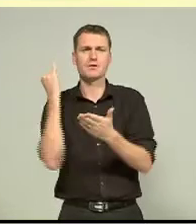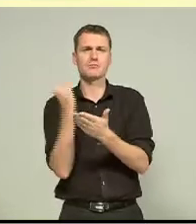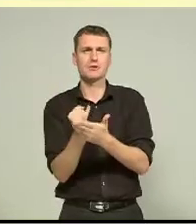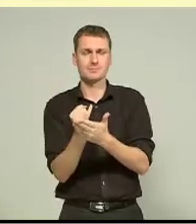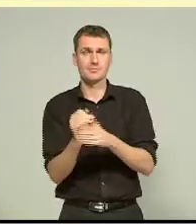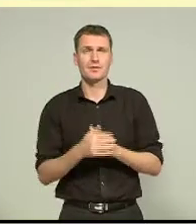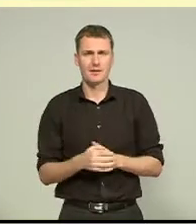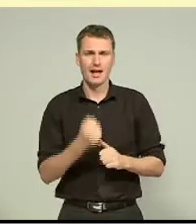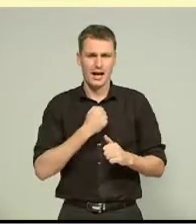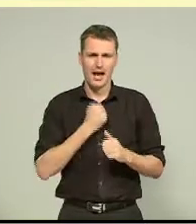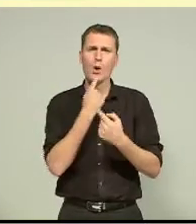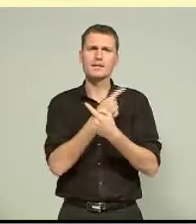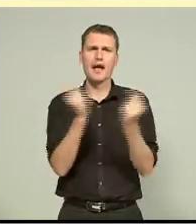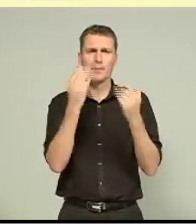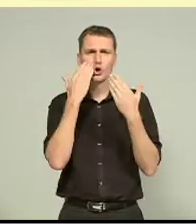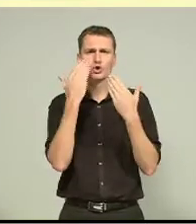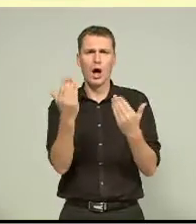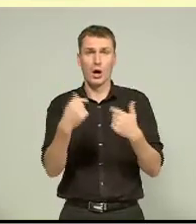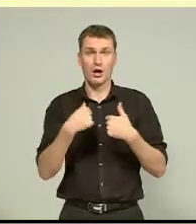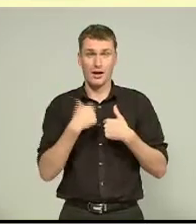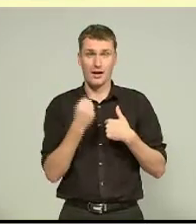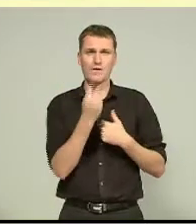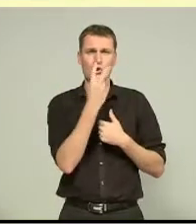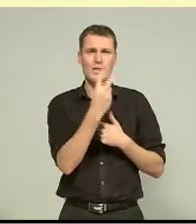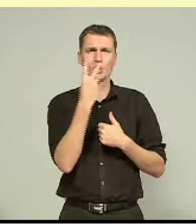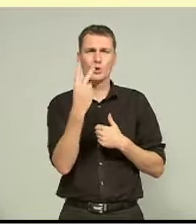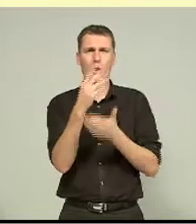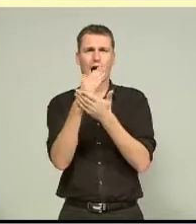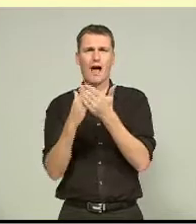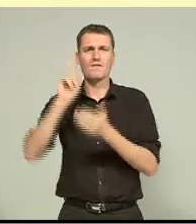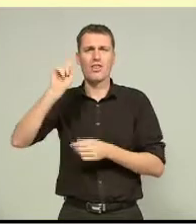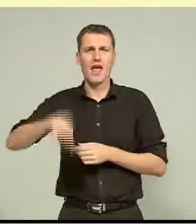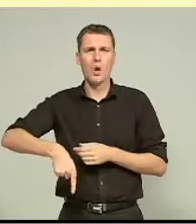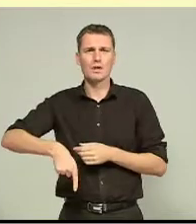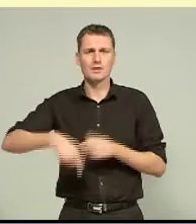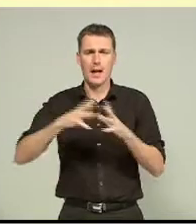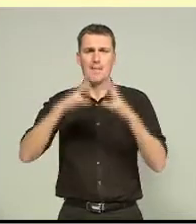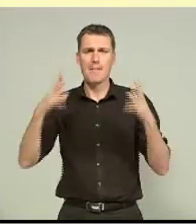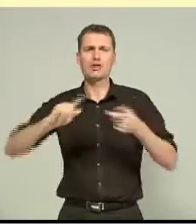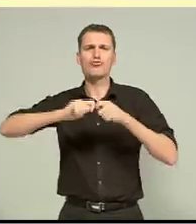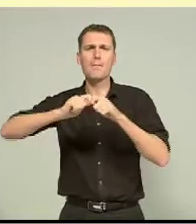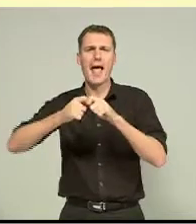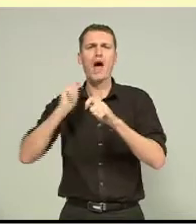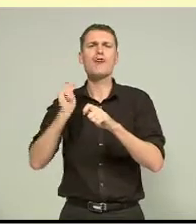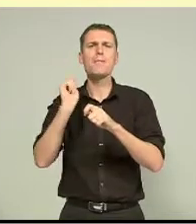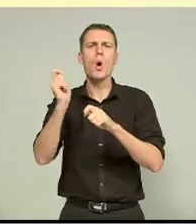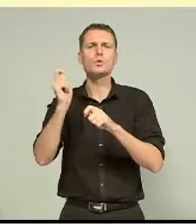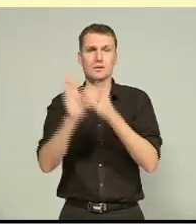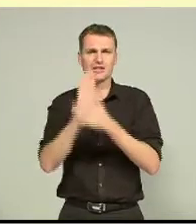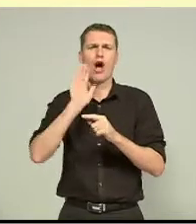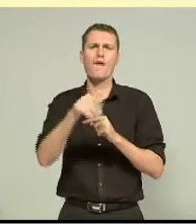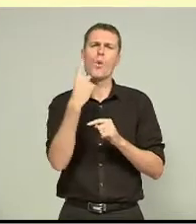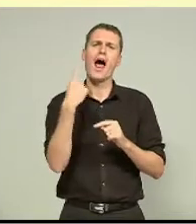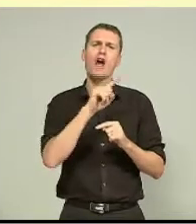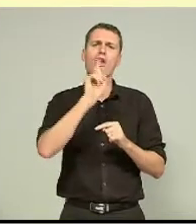As our statement shows, we have 22,500 major repairs and rebuilds, that's over that $100,000